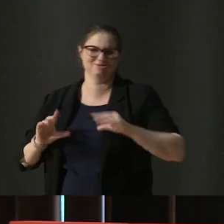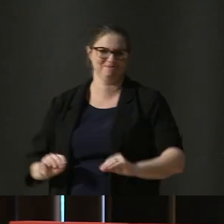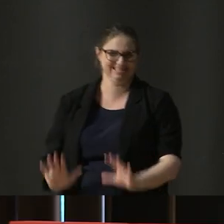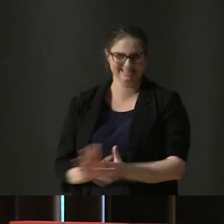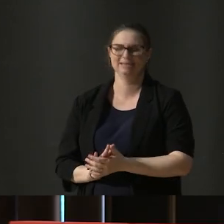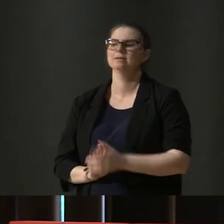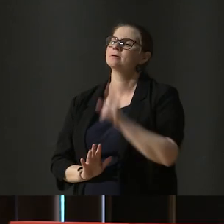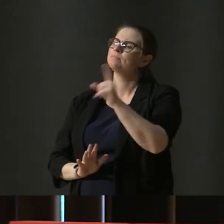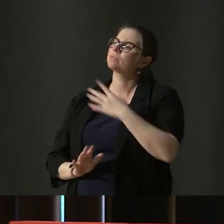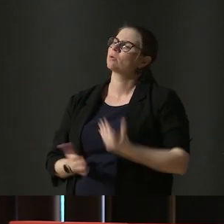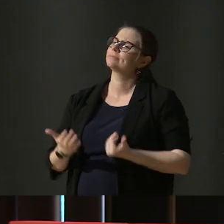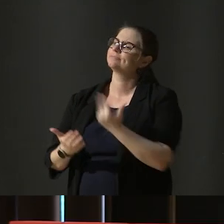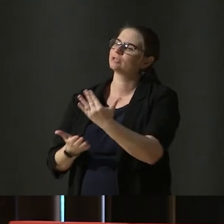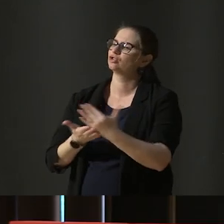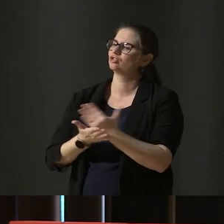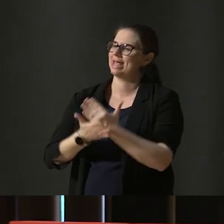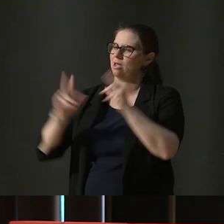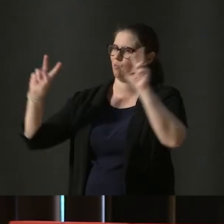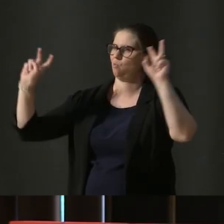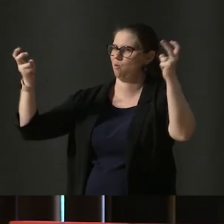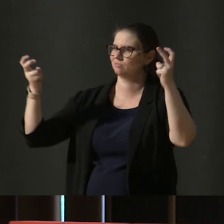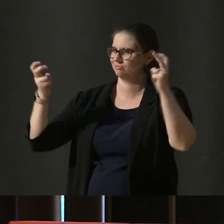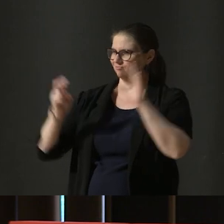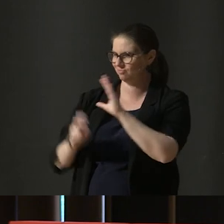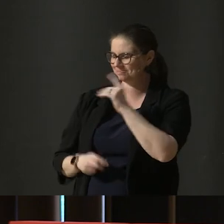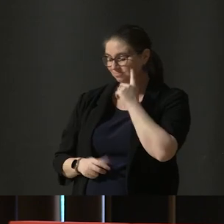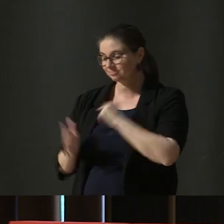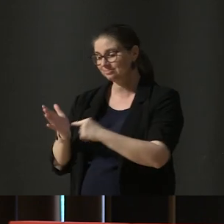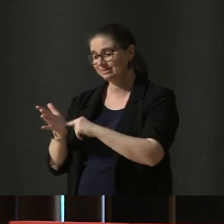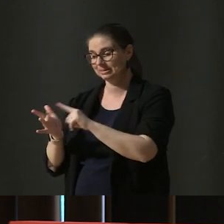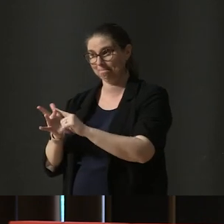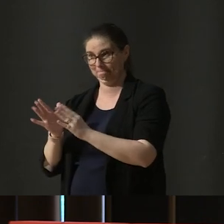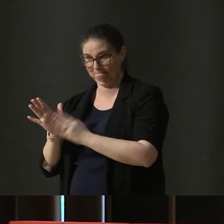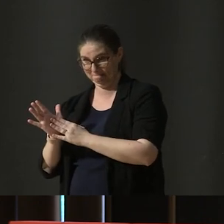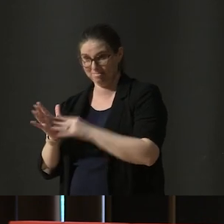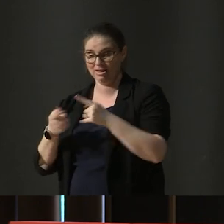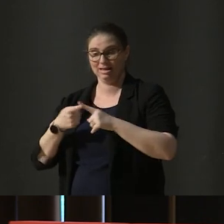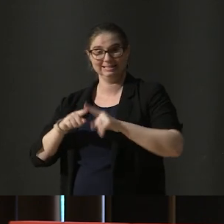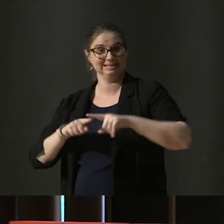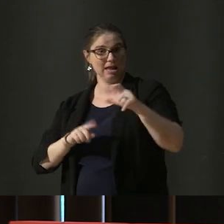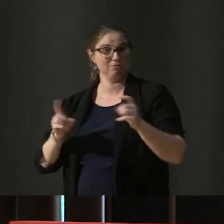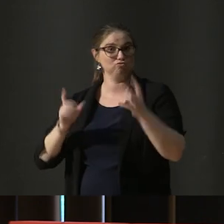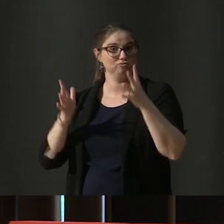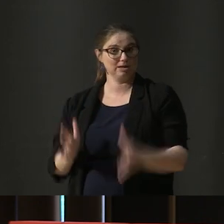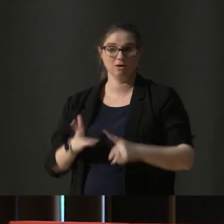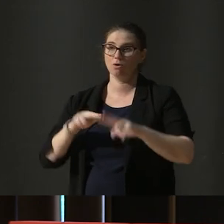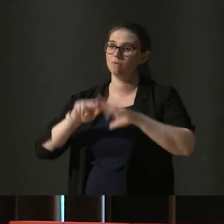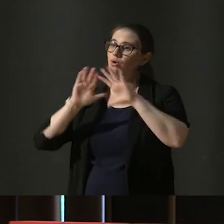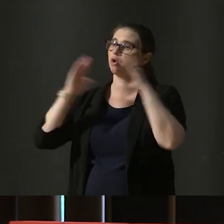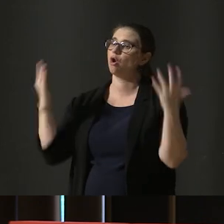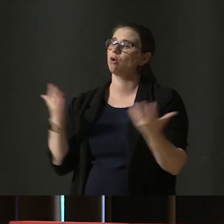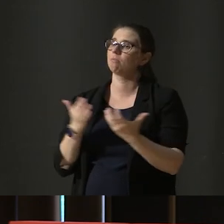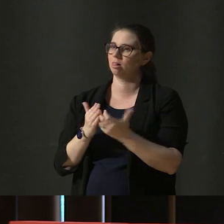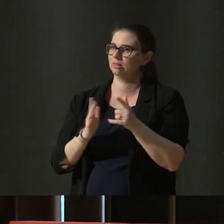I want to share this quote with you from Tim Arnold. It doesn't rhyme, unfortunately. Tim is the executive director of global